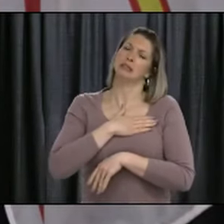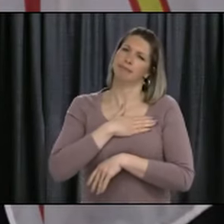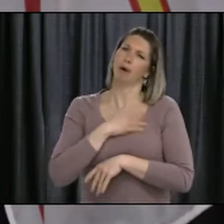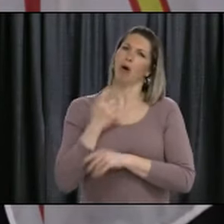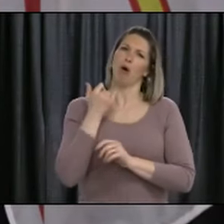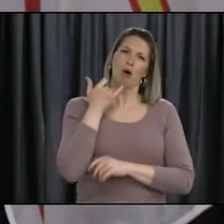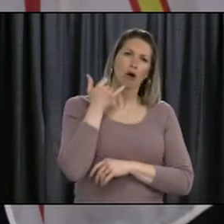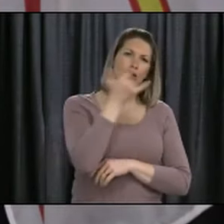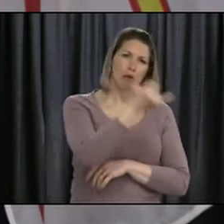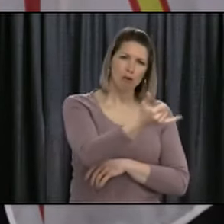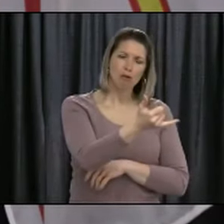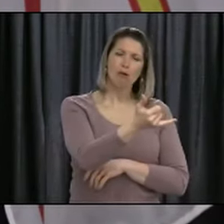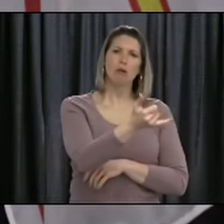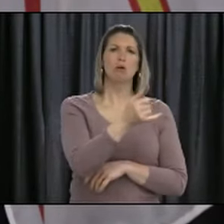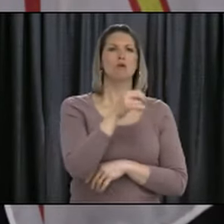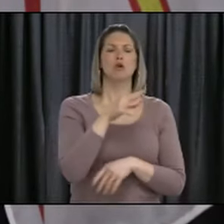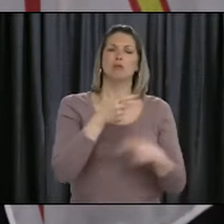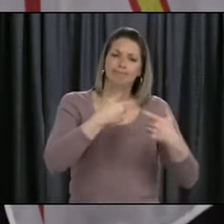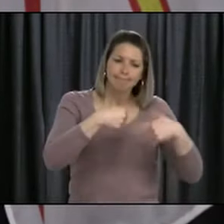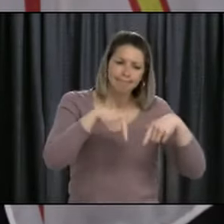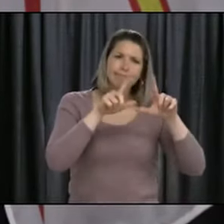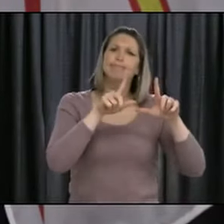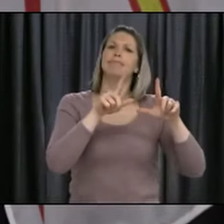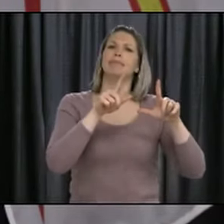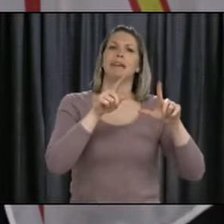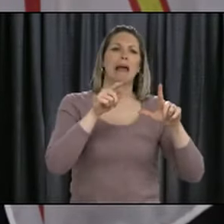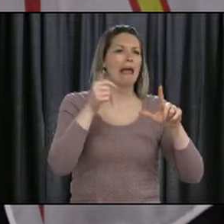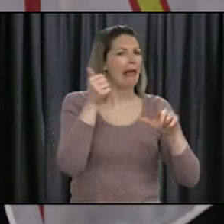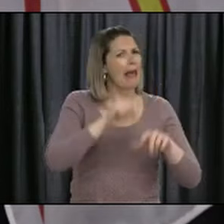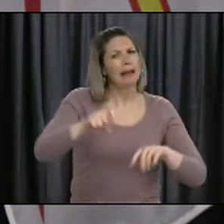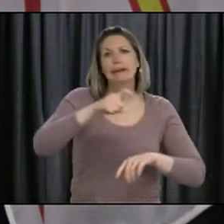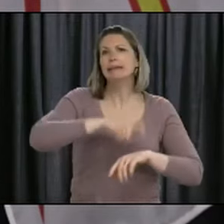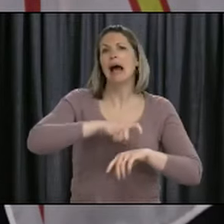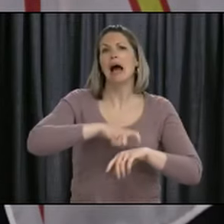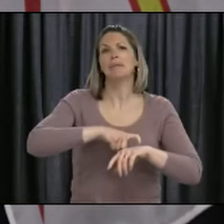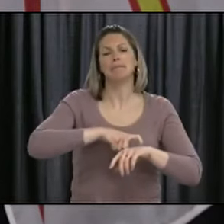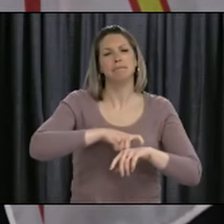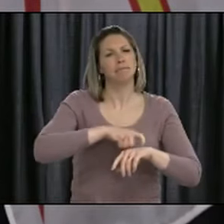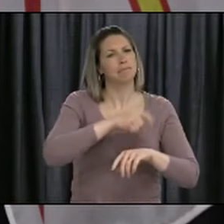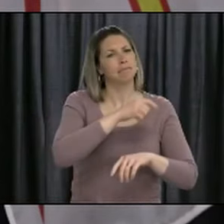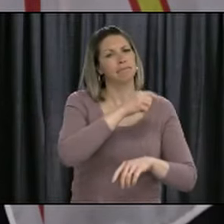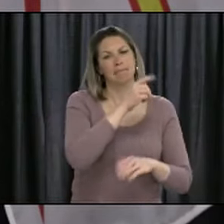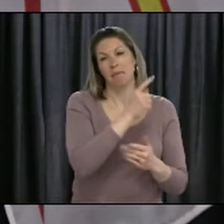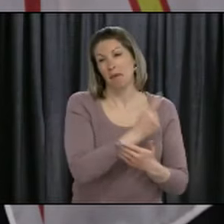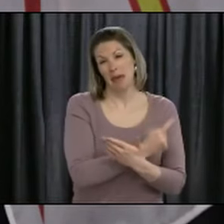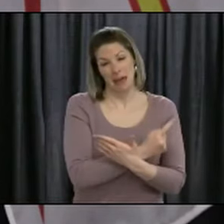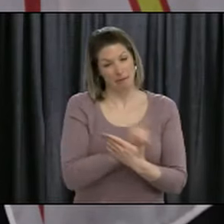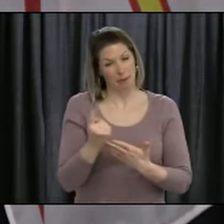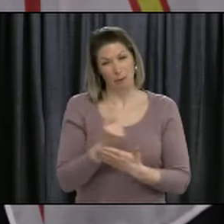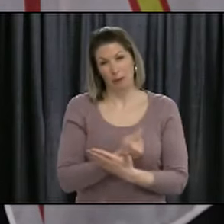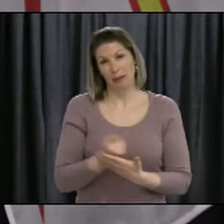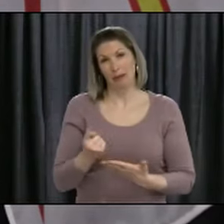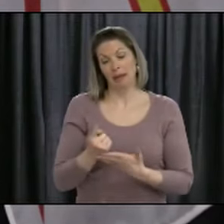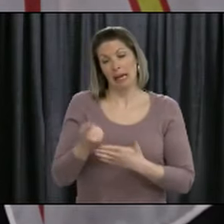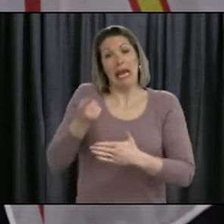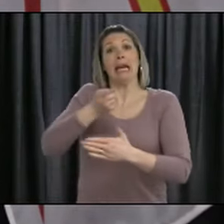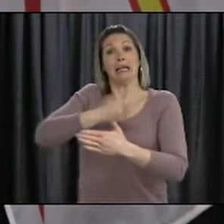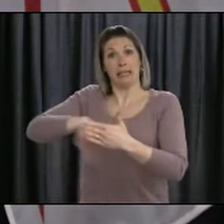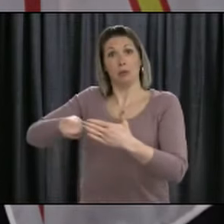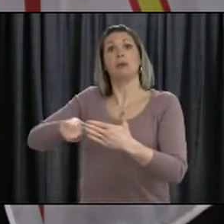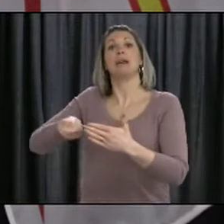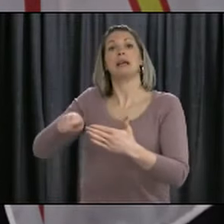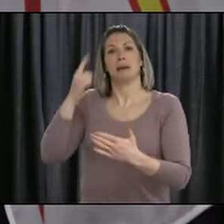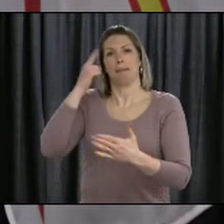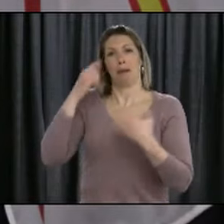that are available to you at, you know, every day of the week. So reach, I encourage you to reach out. And next week is mental, well, mental health